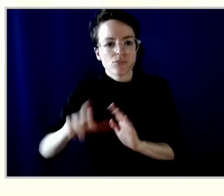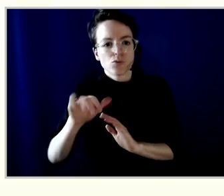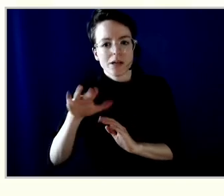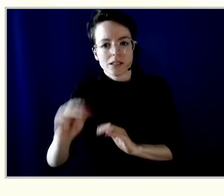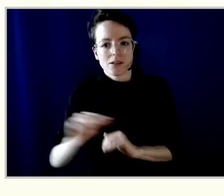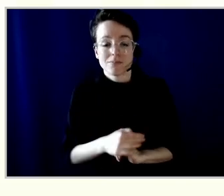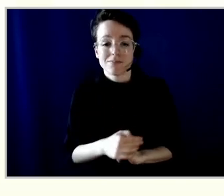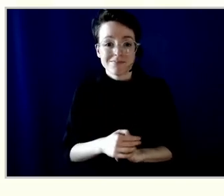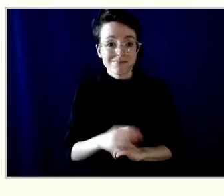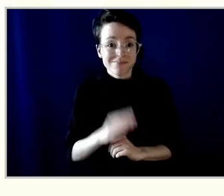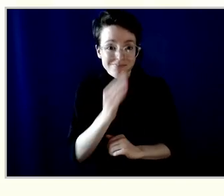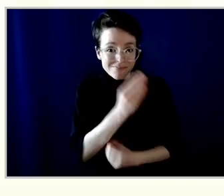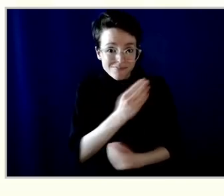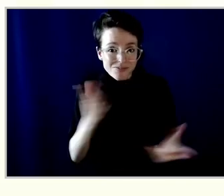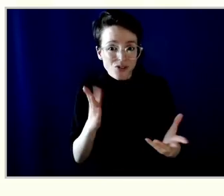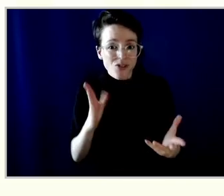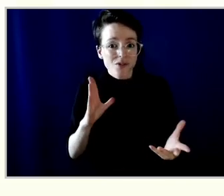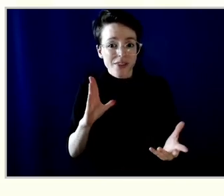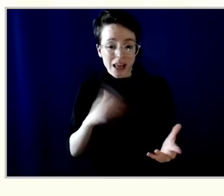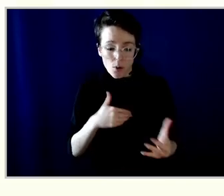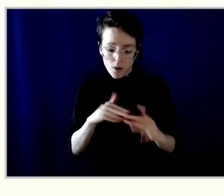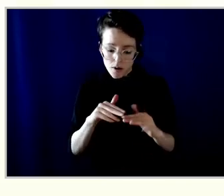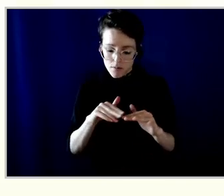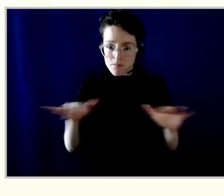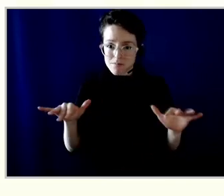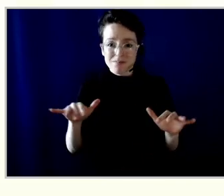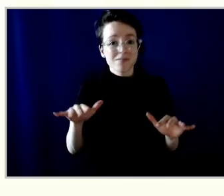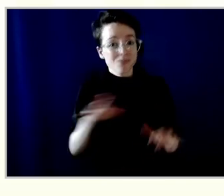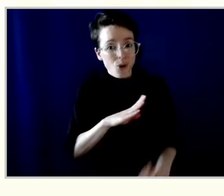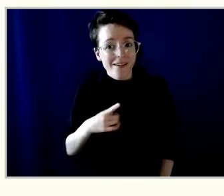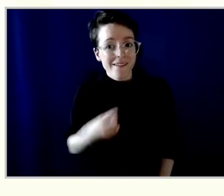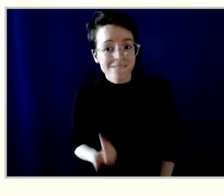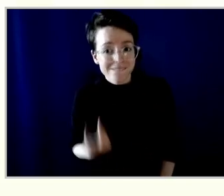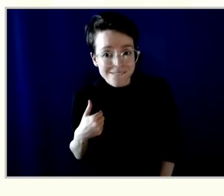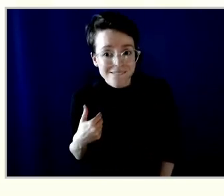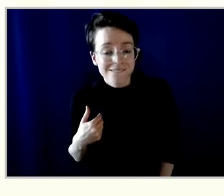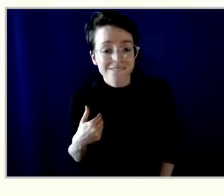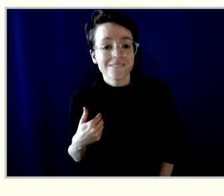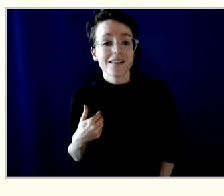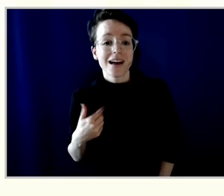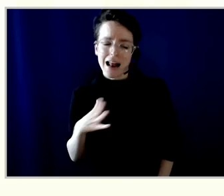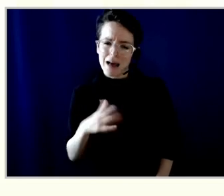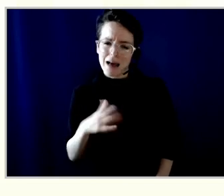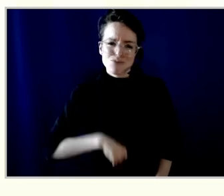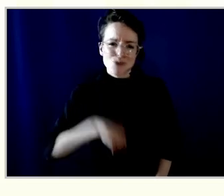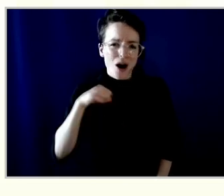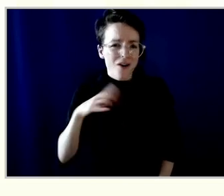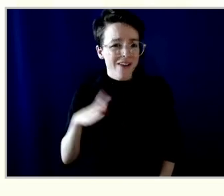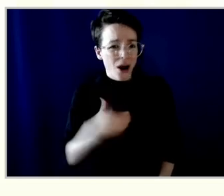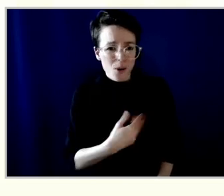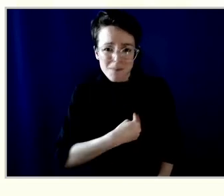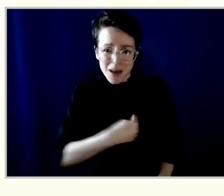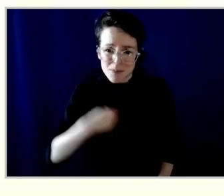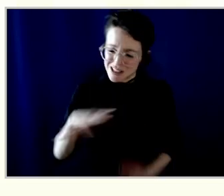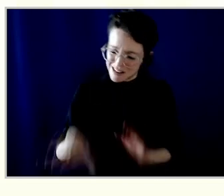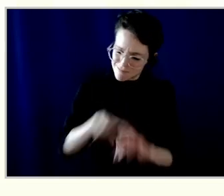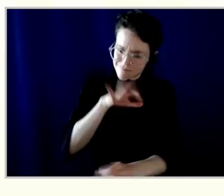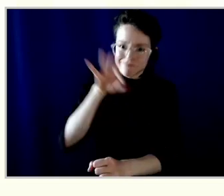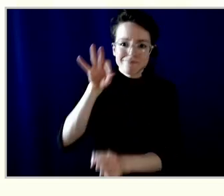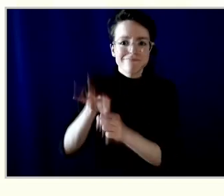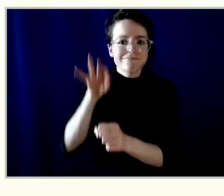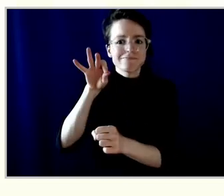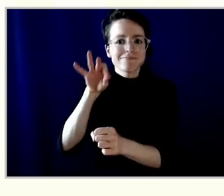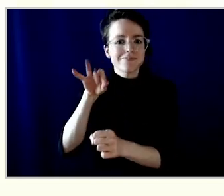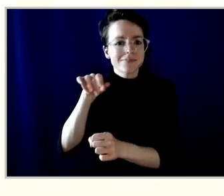proud of our members who elect such a diverse board. We have, I think, one of the most diverse boards